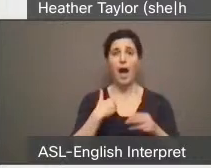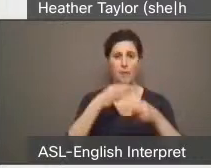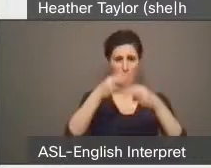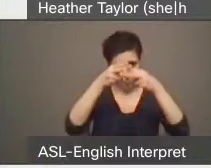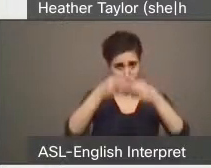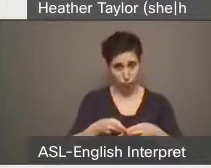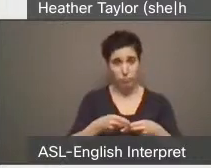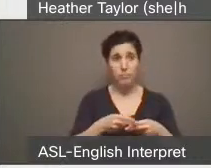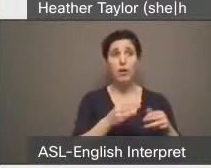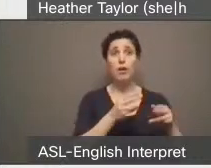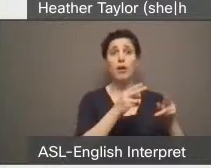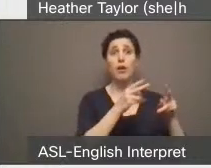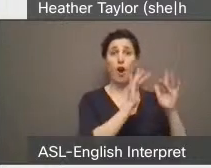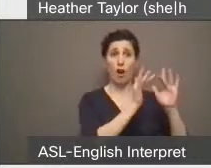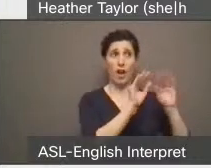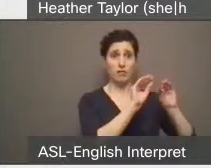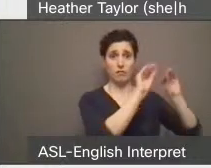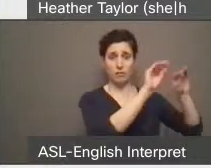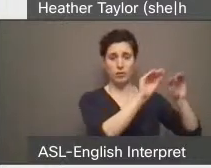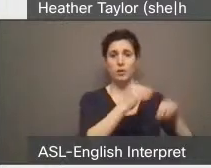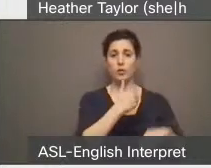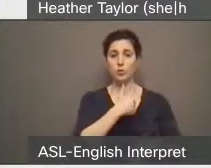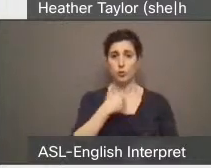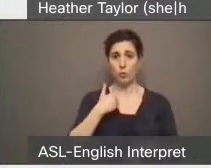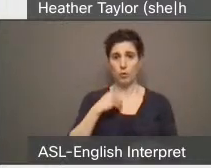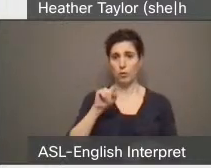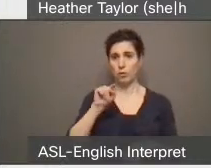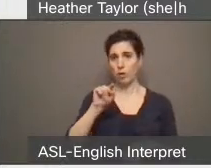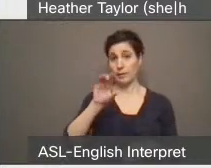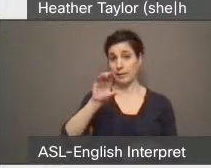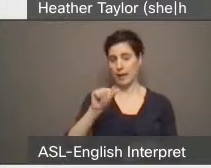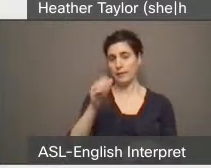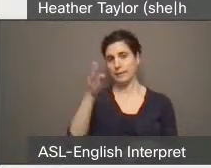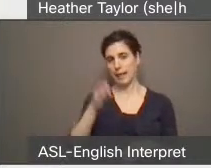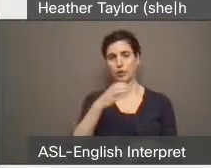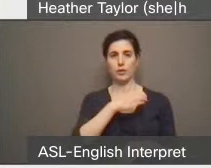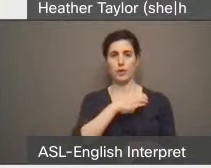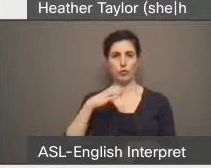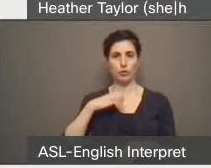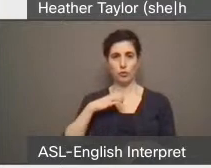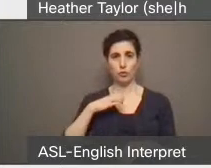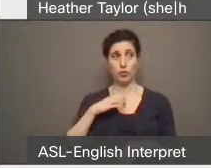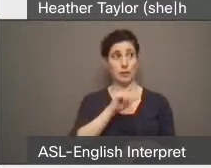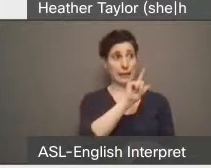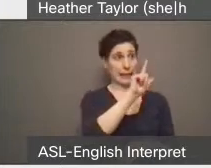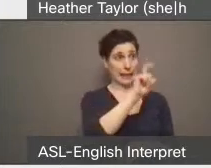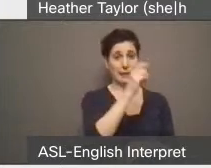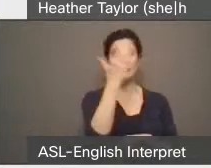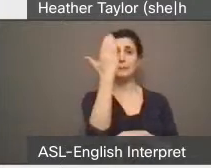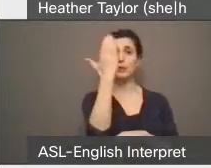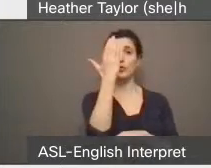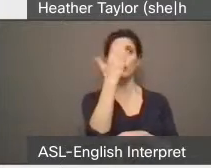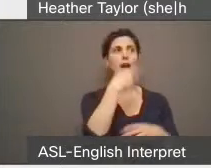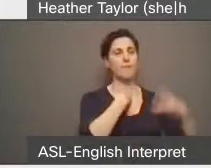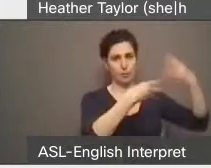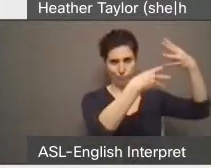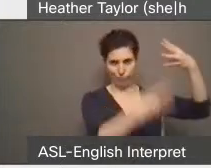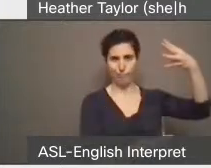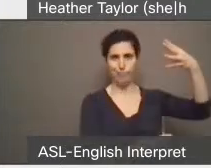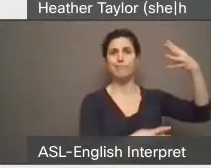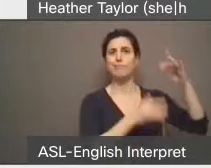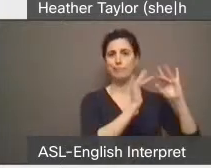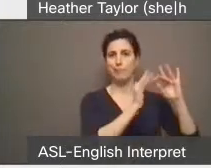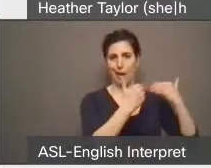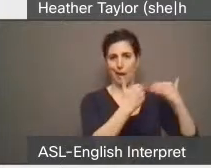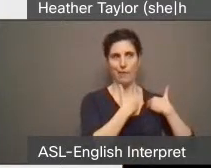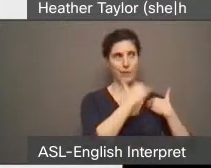online at Toronto.ca slash Council. You can click on the speakers button to see who the speakers are and when you may be